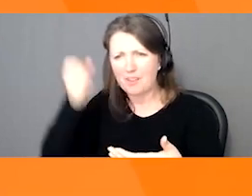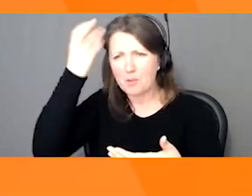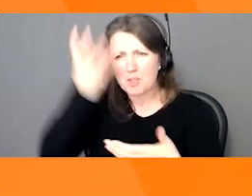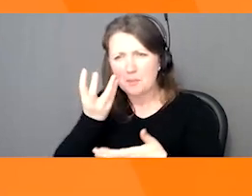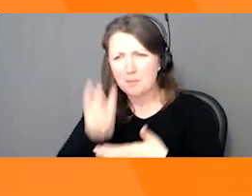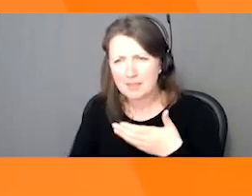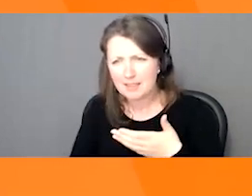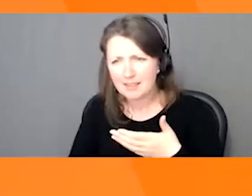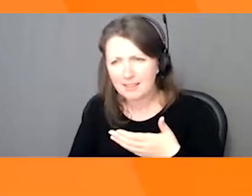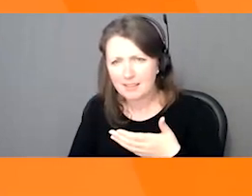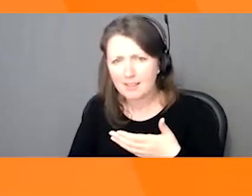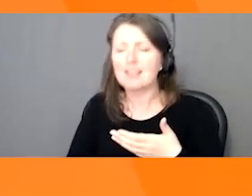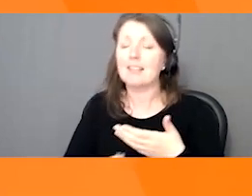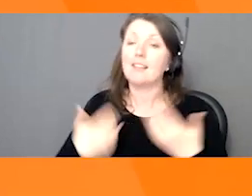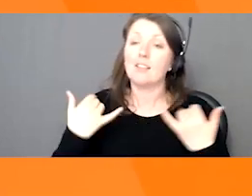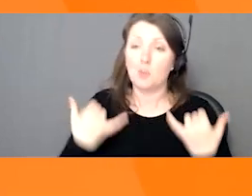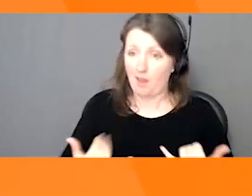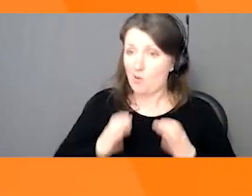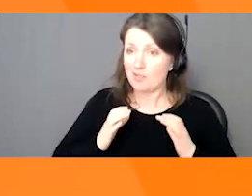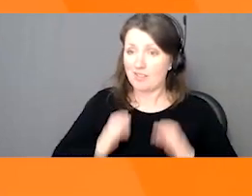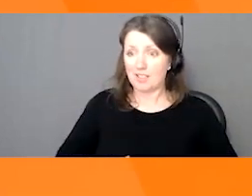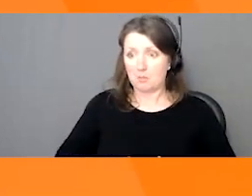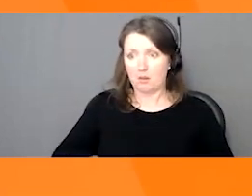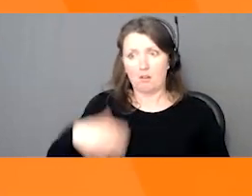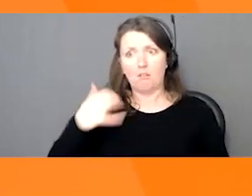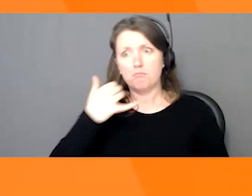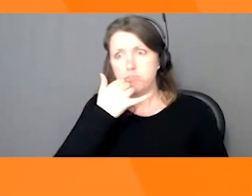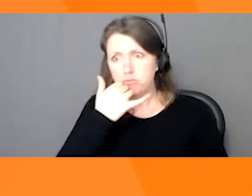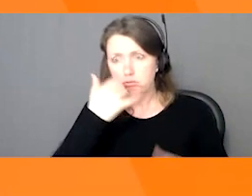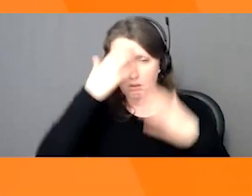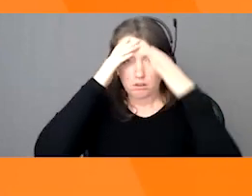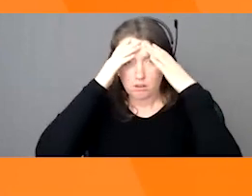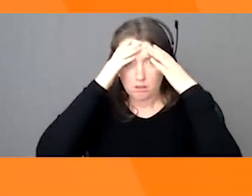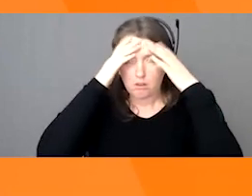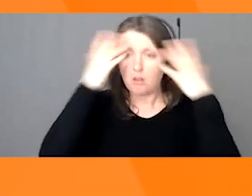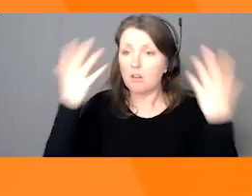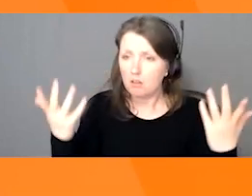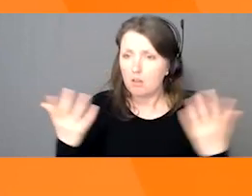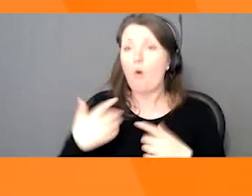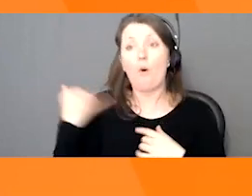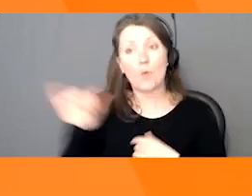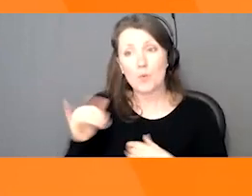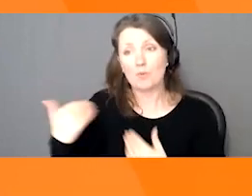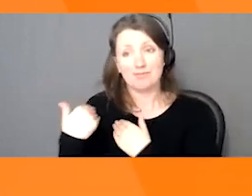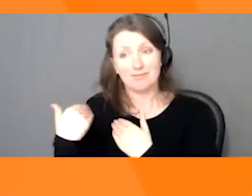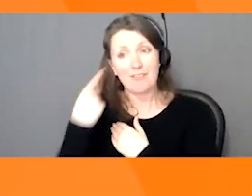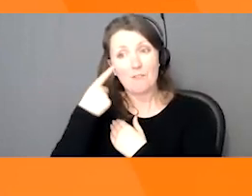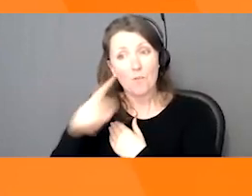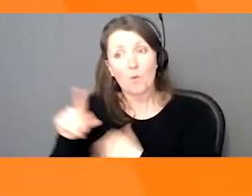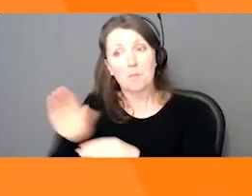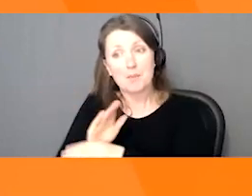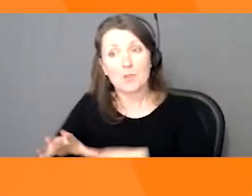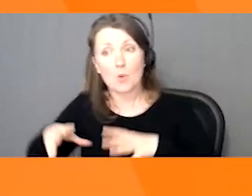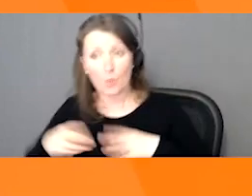irrelevant. It's a hassle for consumers like Kelly, and it's a liability for brand owners and retailers. Proprietary